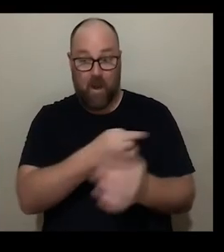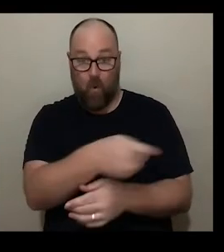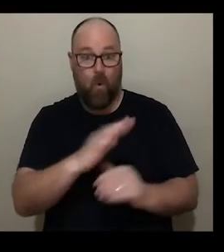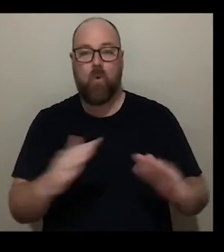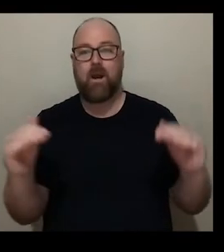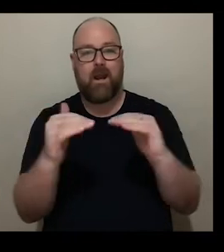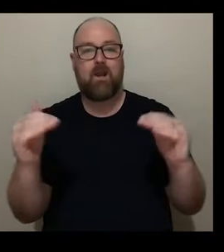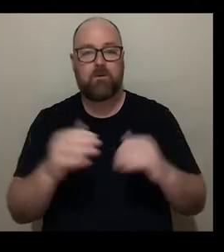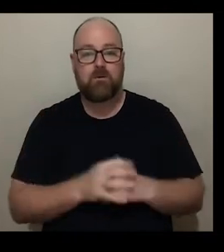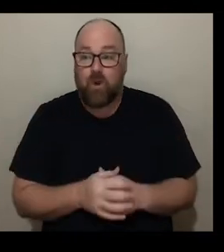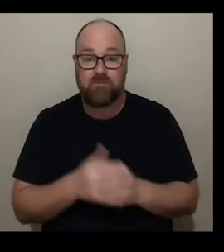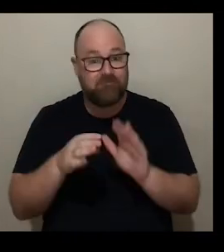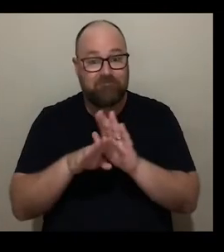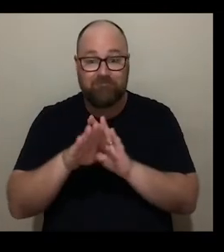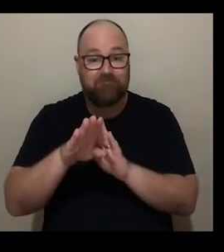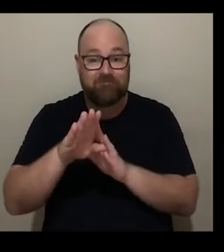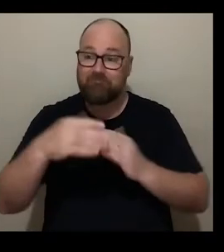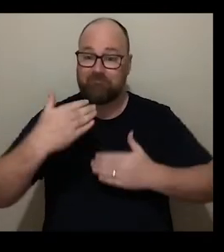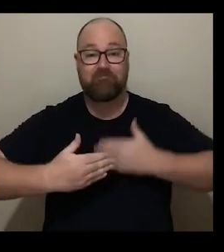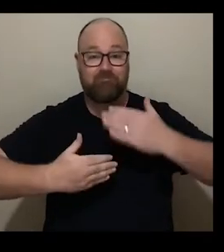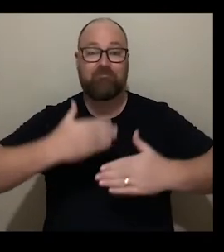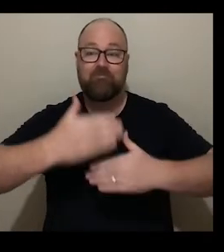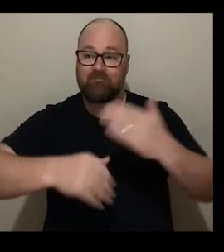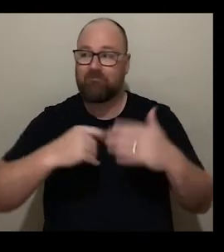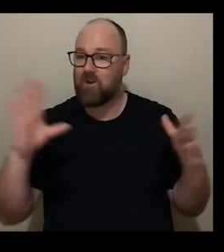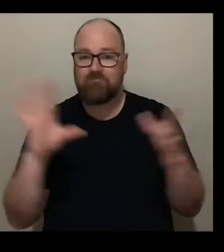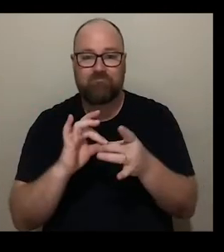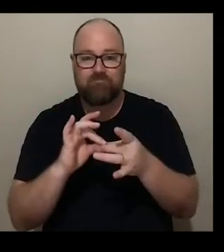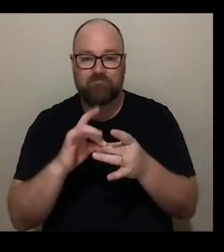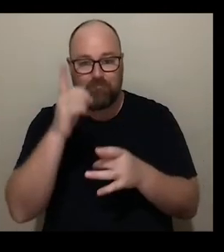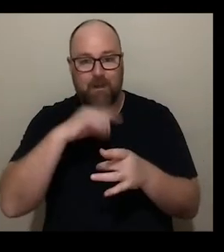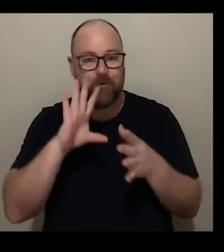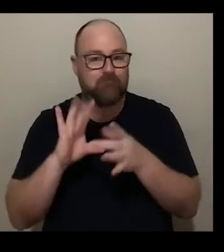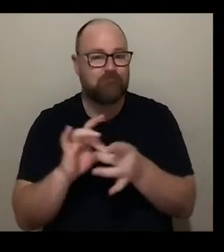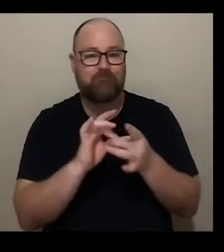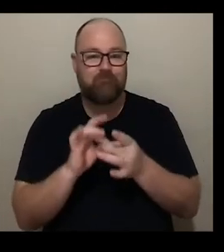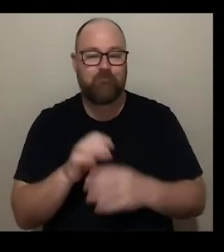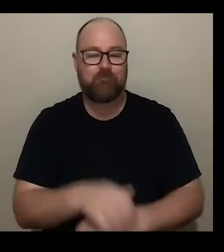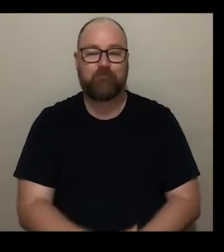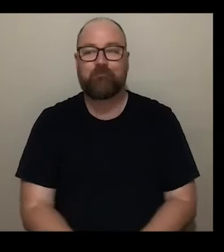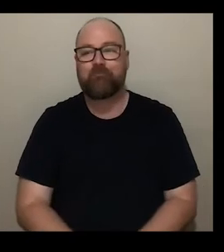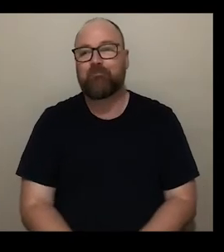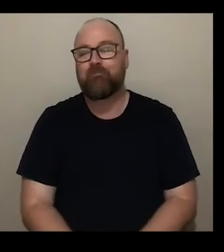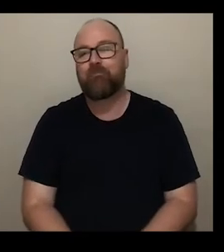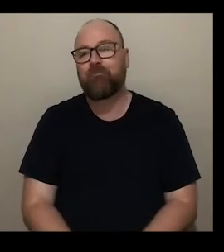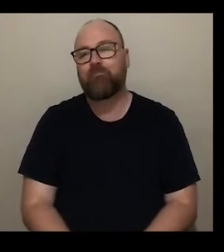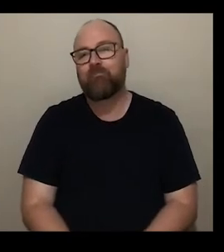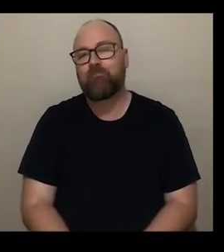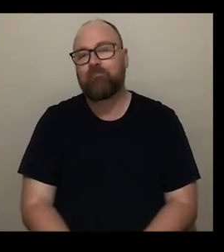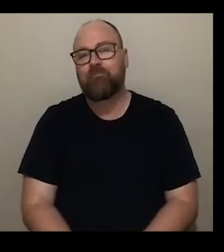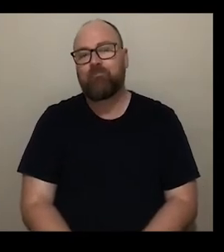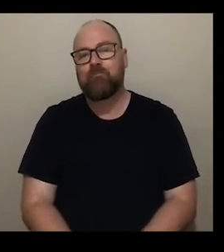so it's just onwards it's trying to unite people together you were first commissioned by unlimited